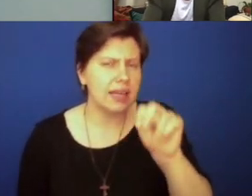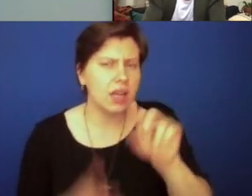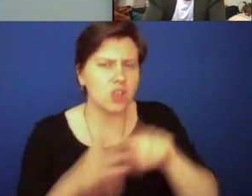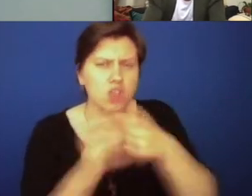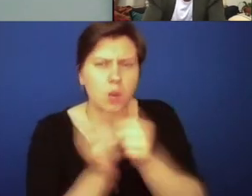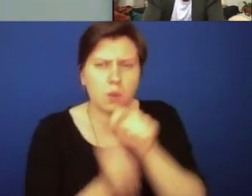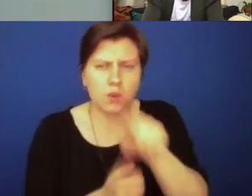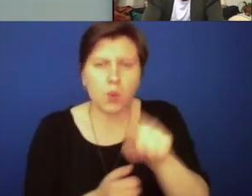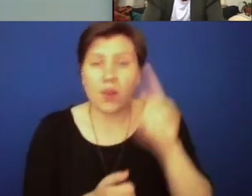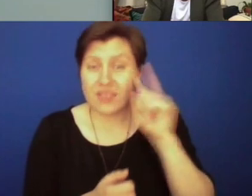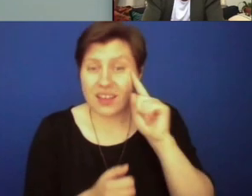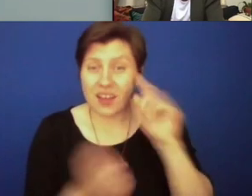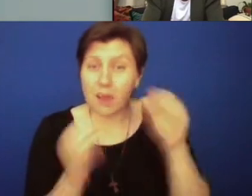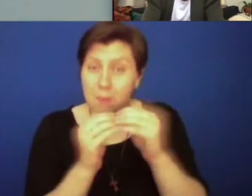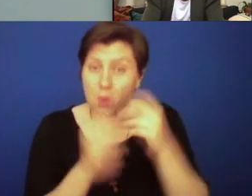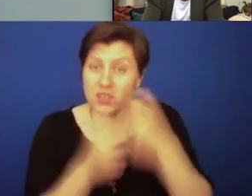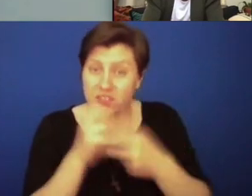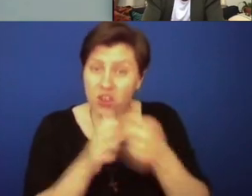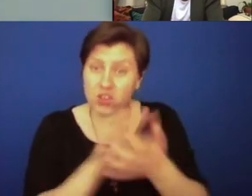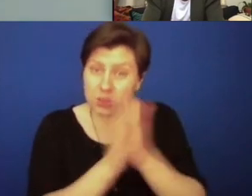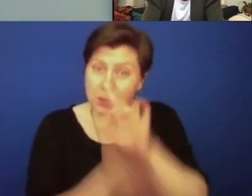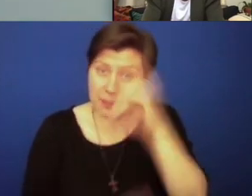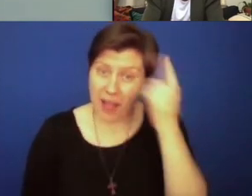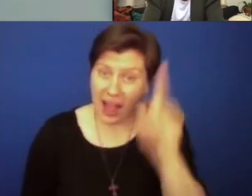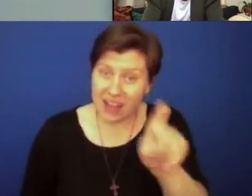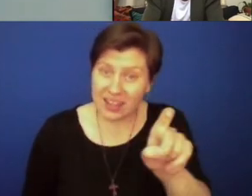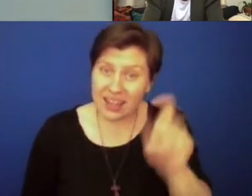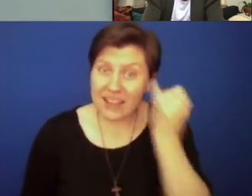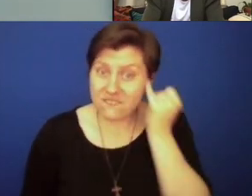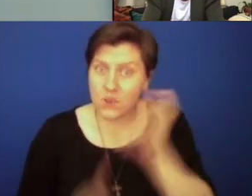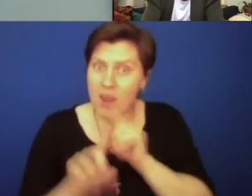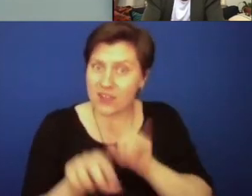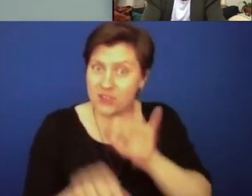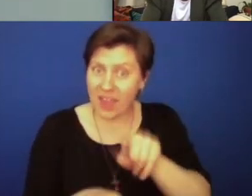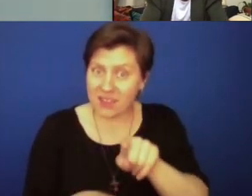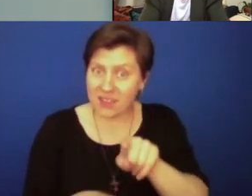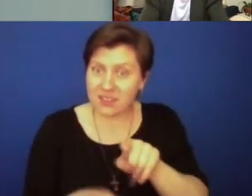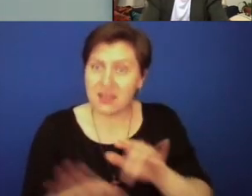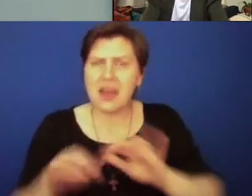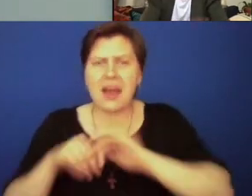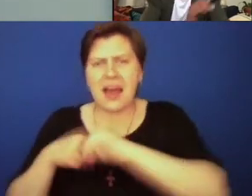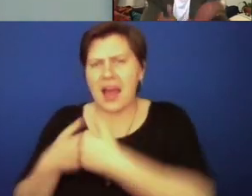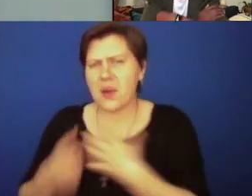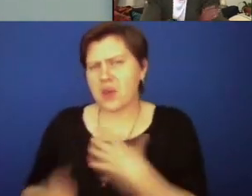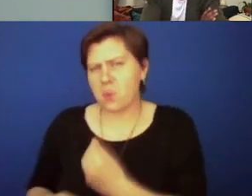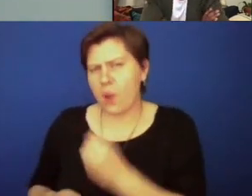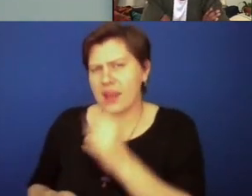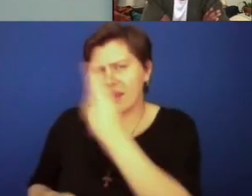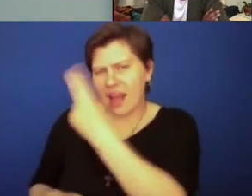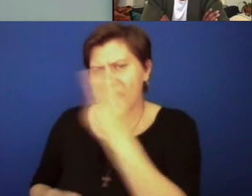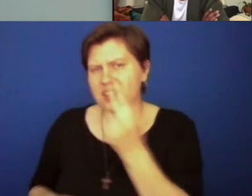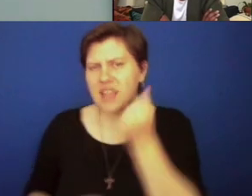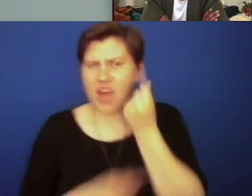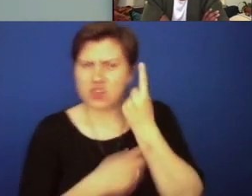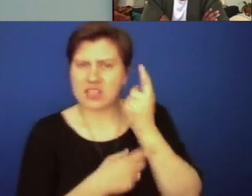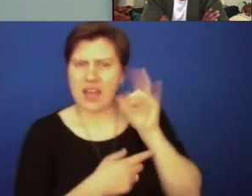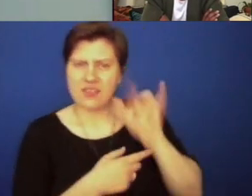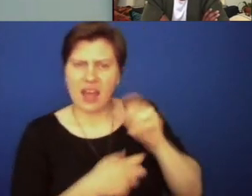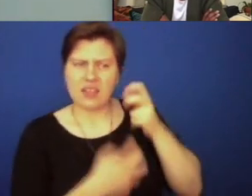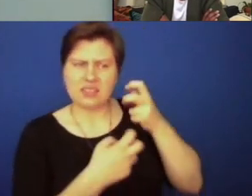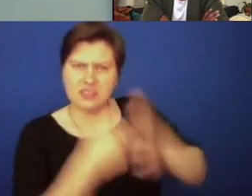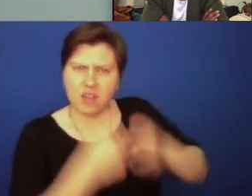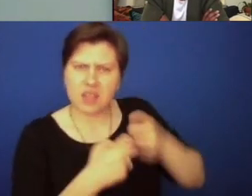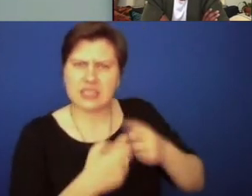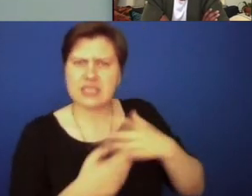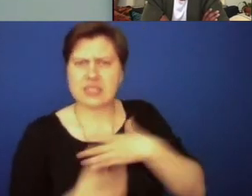difficult to be a black person if you were answering, answering that poll? Um, and how can maybe white Catholics understand the reality of those difficulties